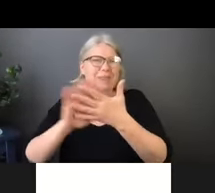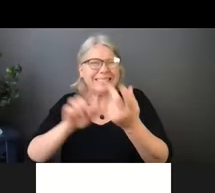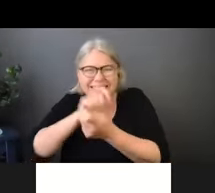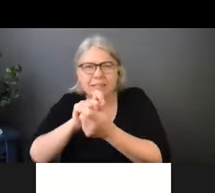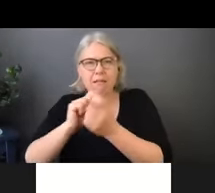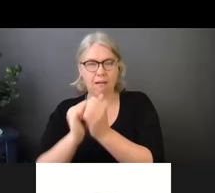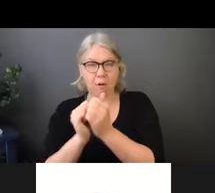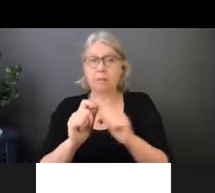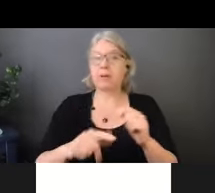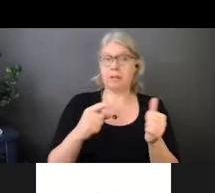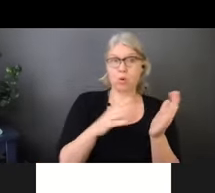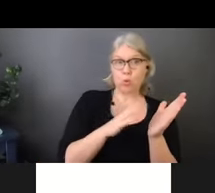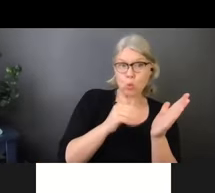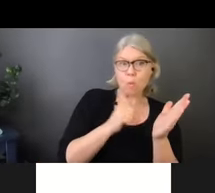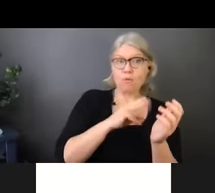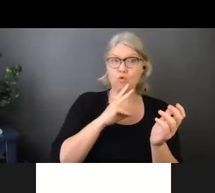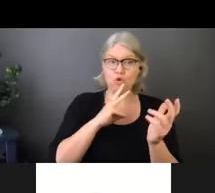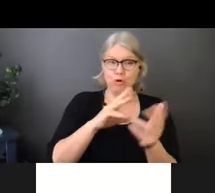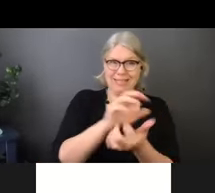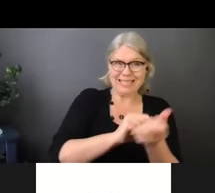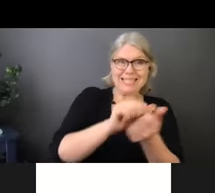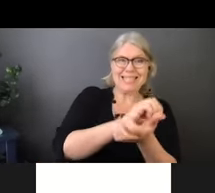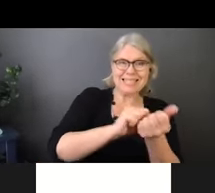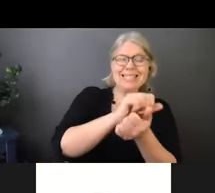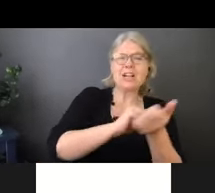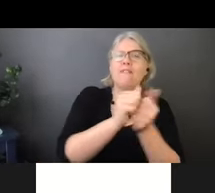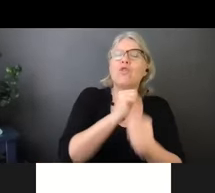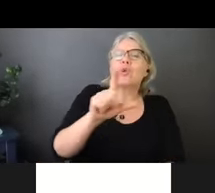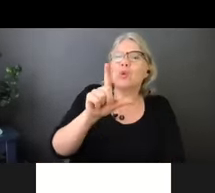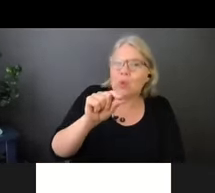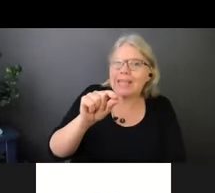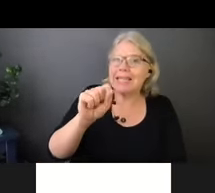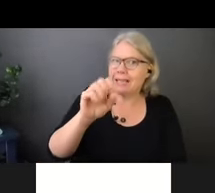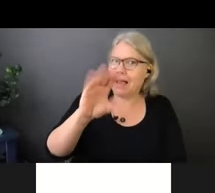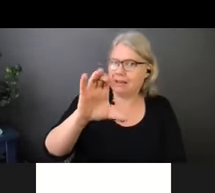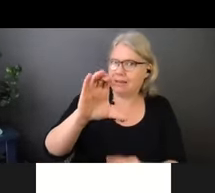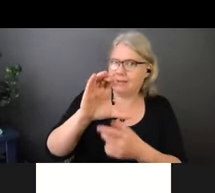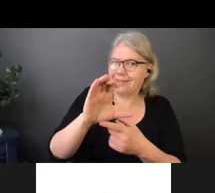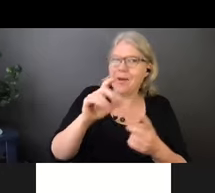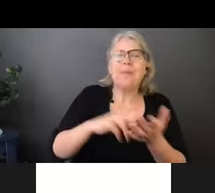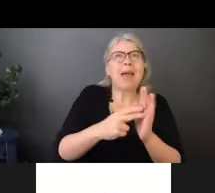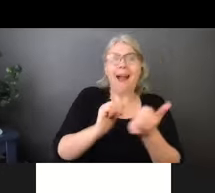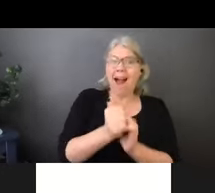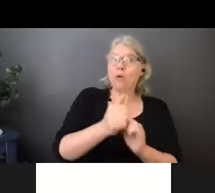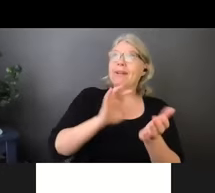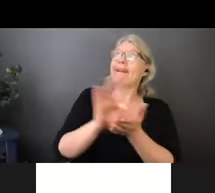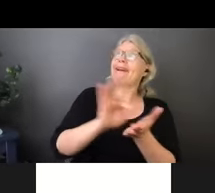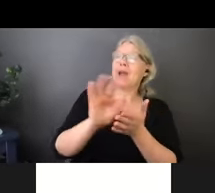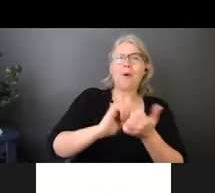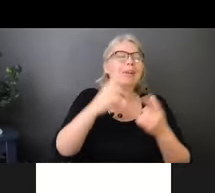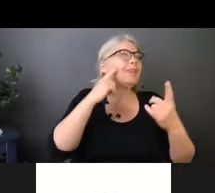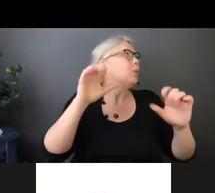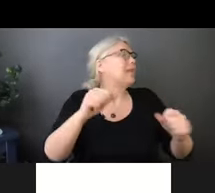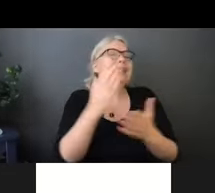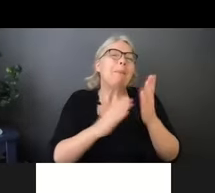Soap and water for at least 20 seconds. So it's like singing the happy birthday song twice. And there's a way that we wash our hands that is most beneficial,